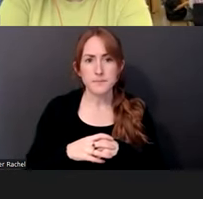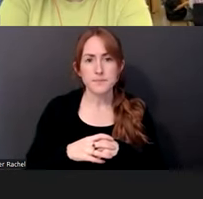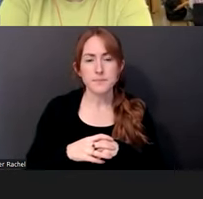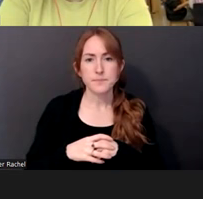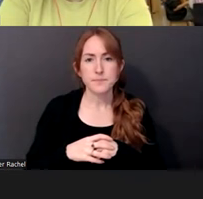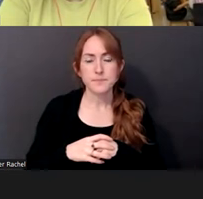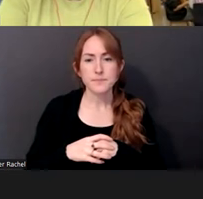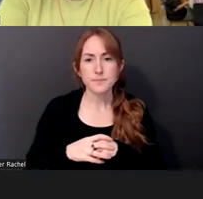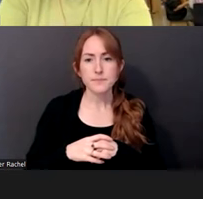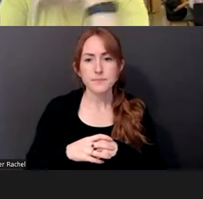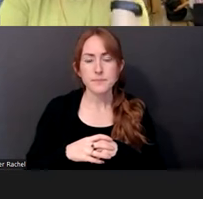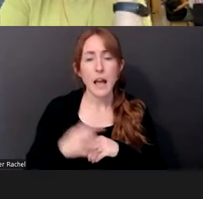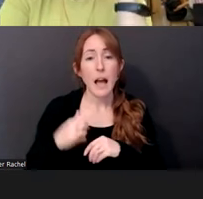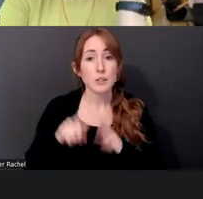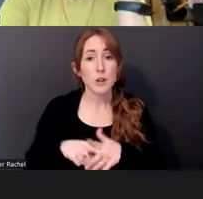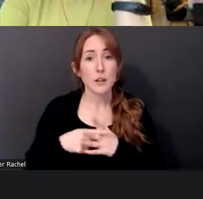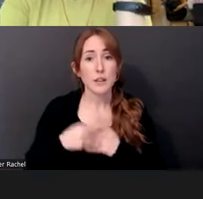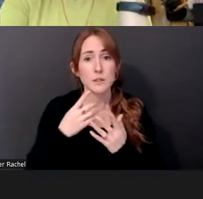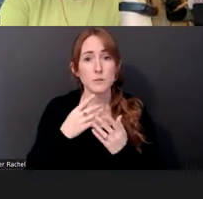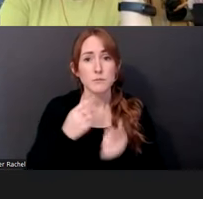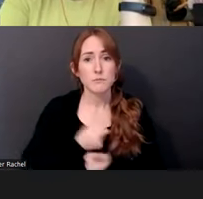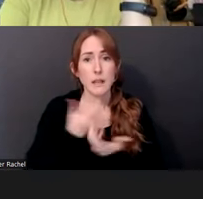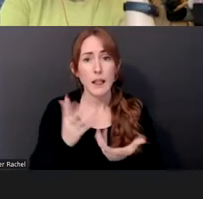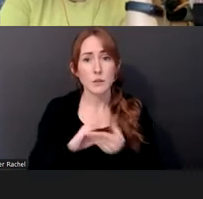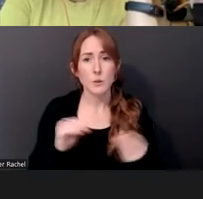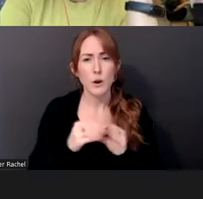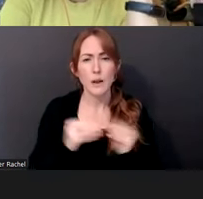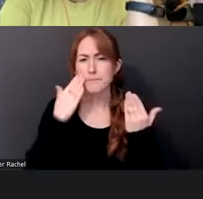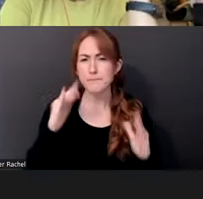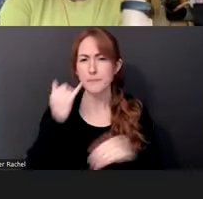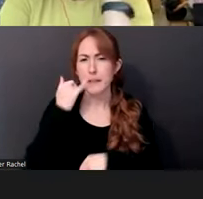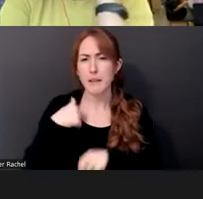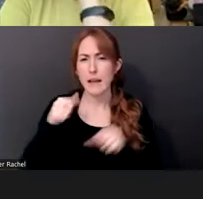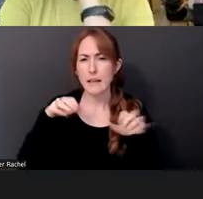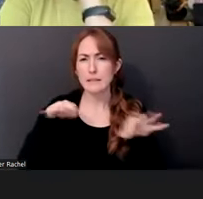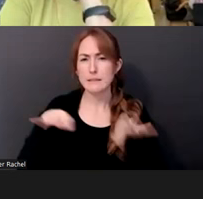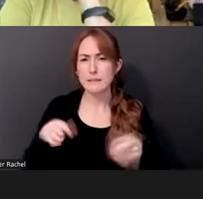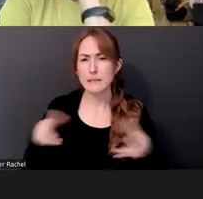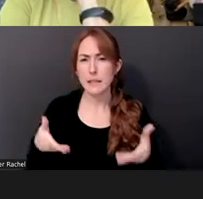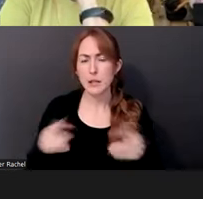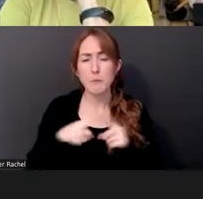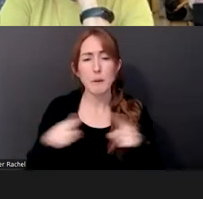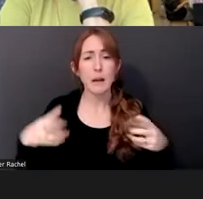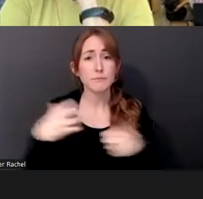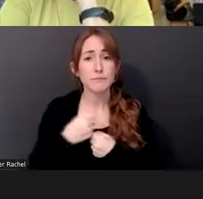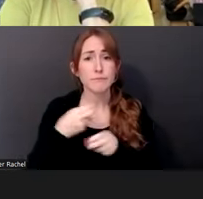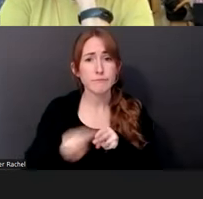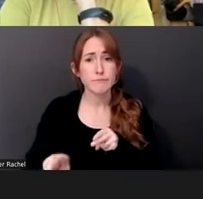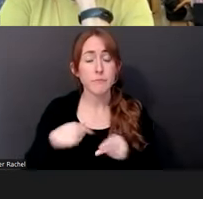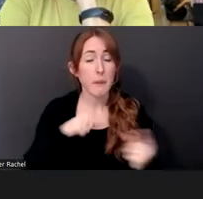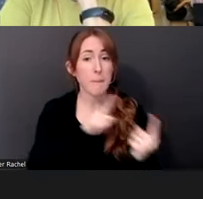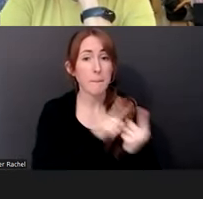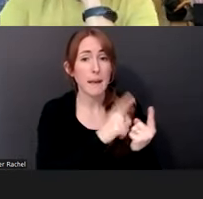story that I don't know that I can tell here because it's, but just the outlines of it are, that I met somebody totally